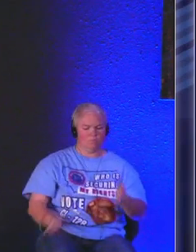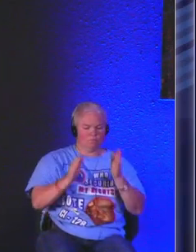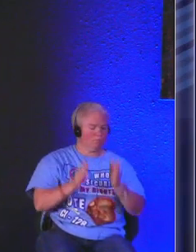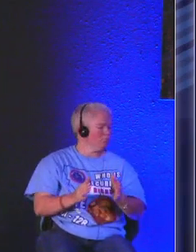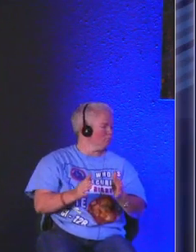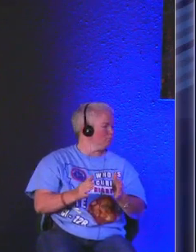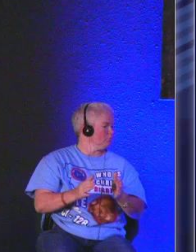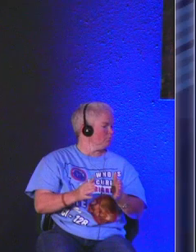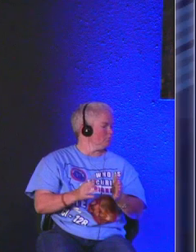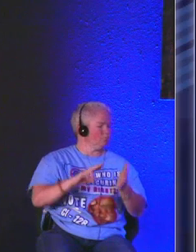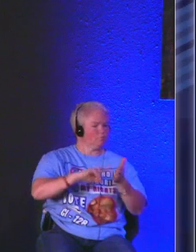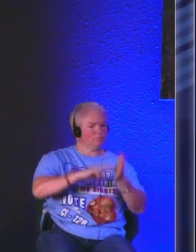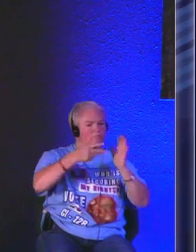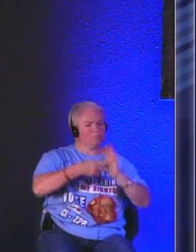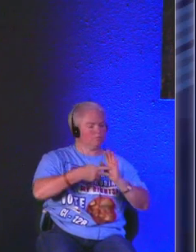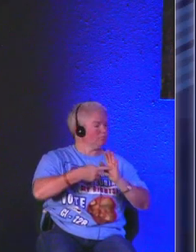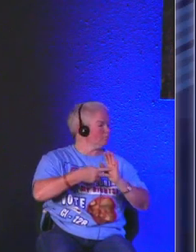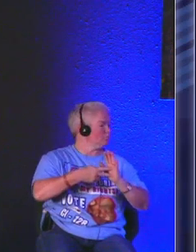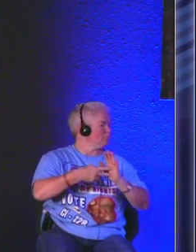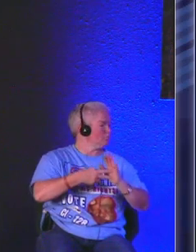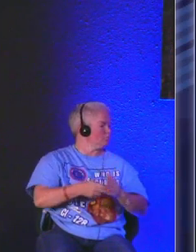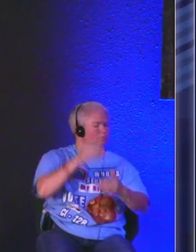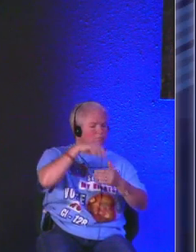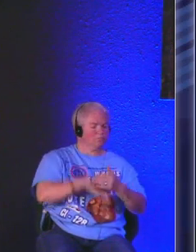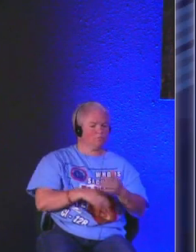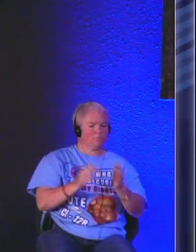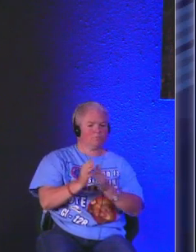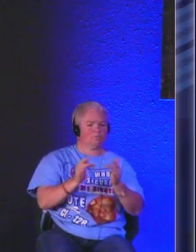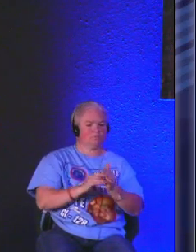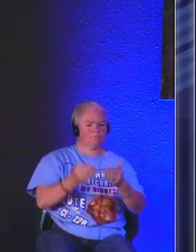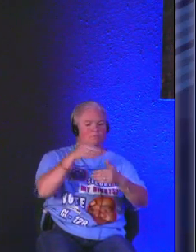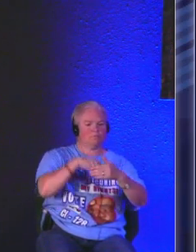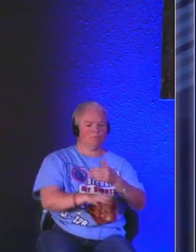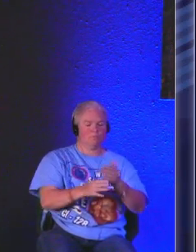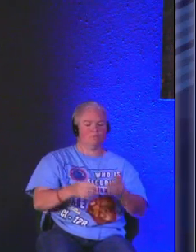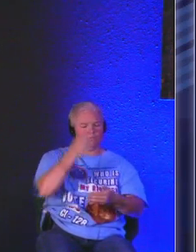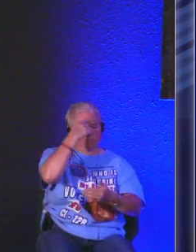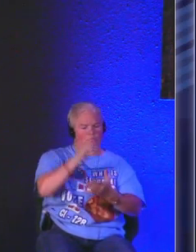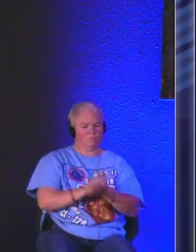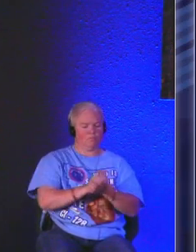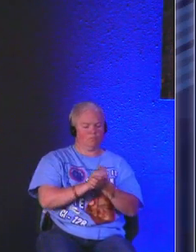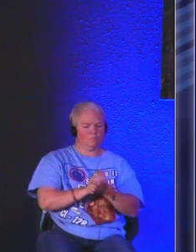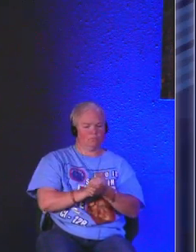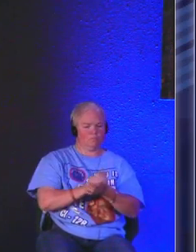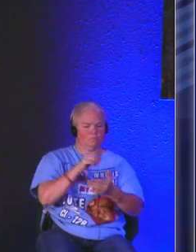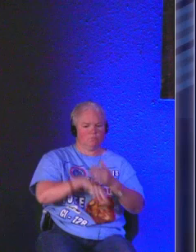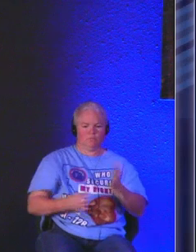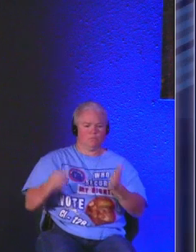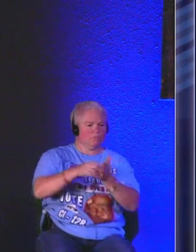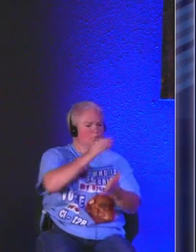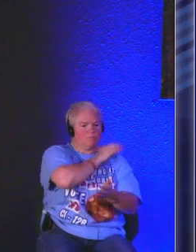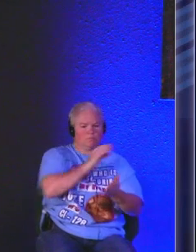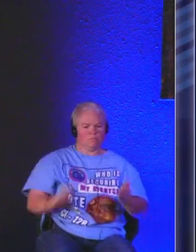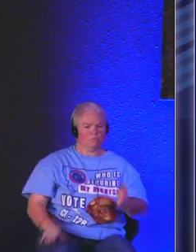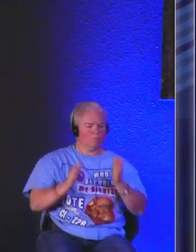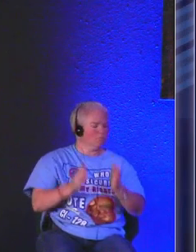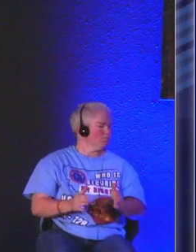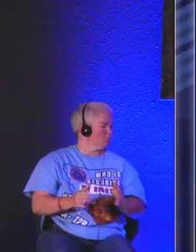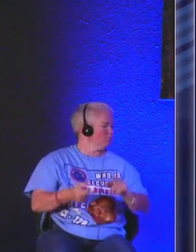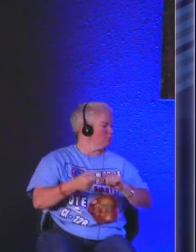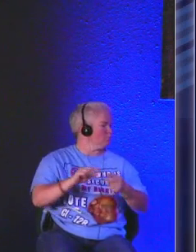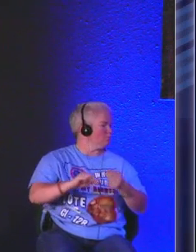so if you can define yourself as a Bible believing born again Christian here this morning praise the Lord this message is for you